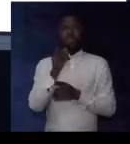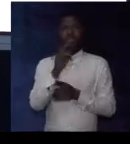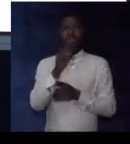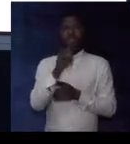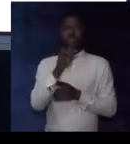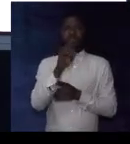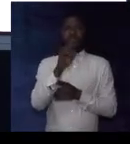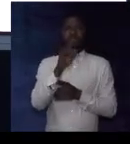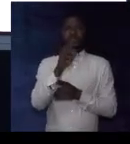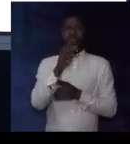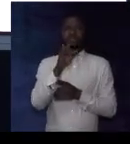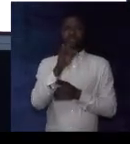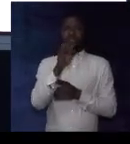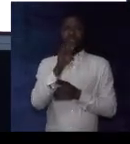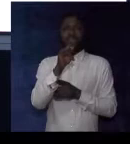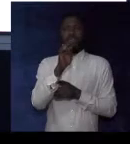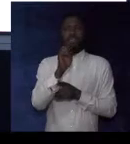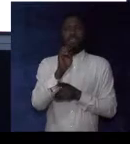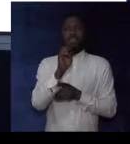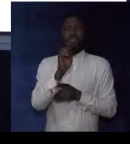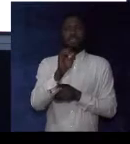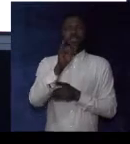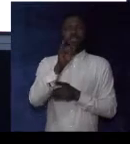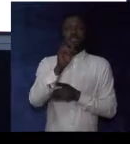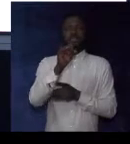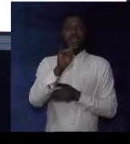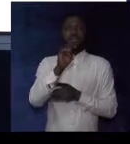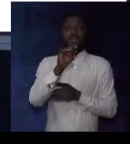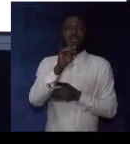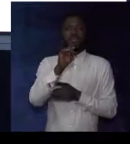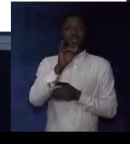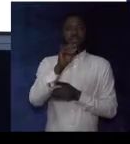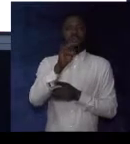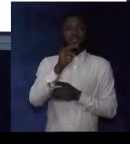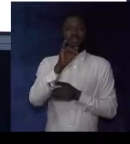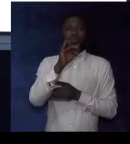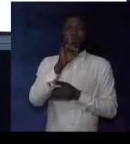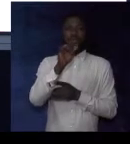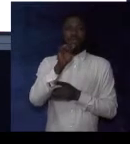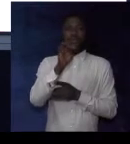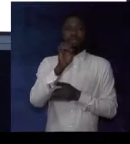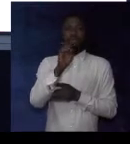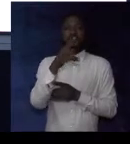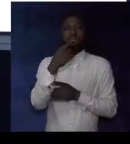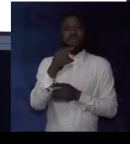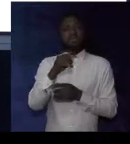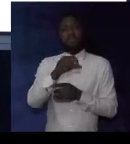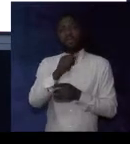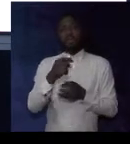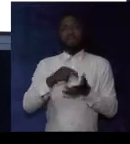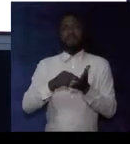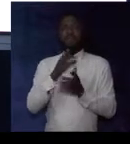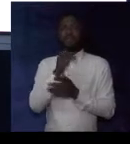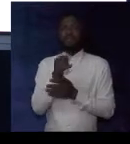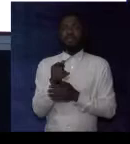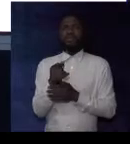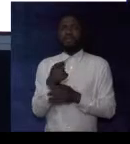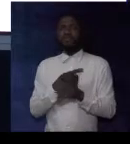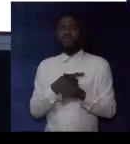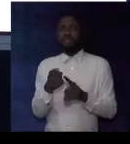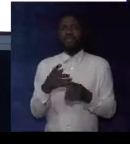Intimidate. Intimidate. The synonyms for intimidate are